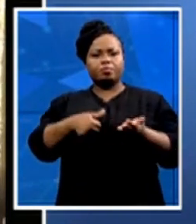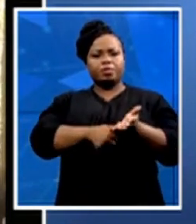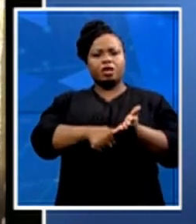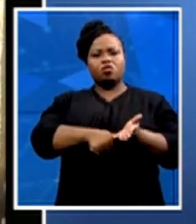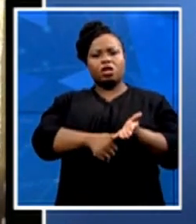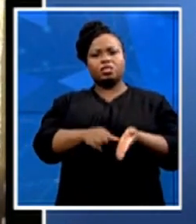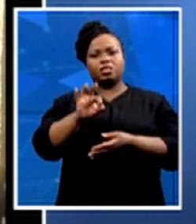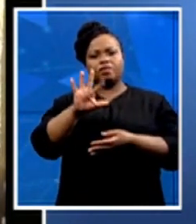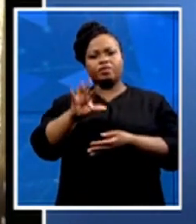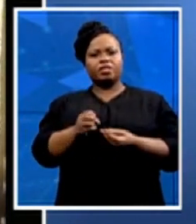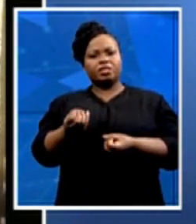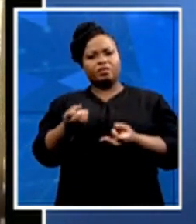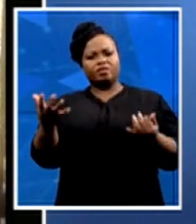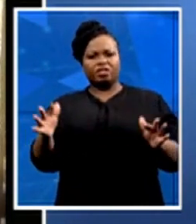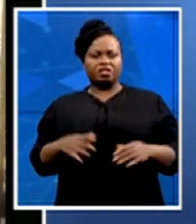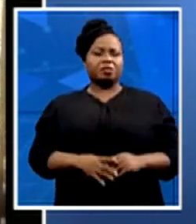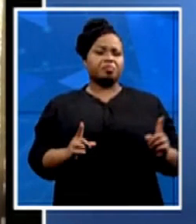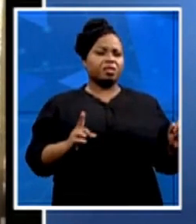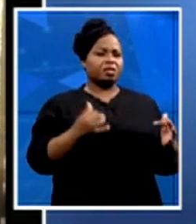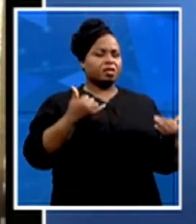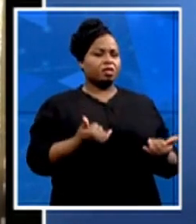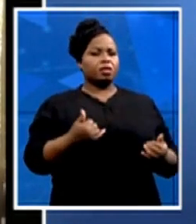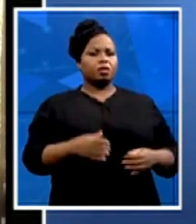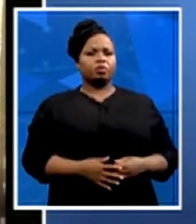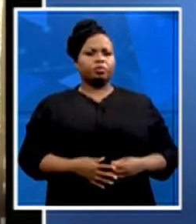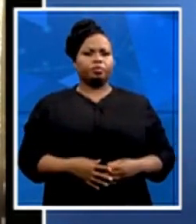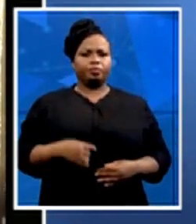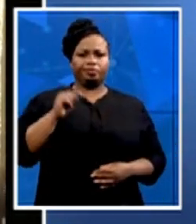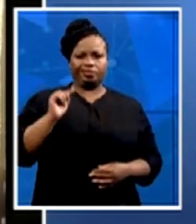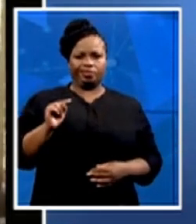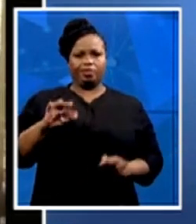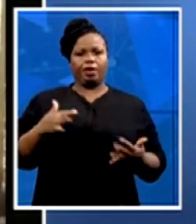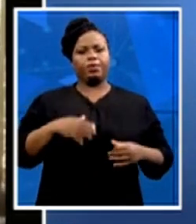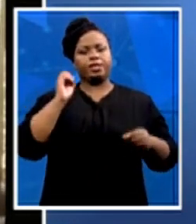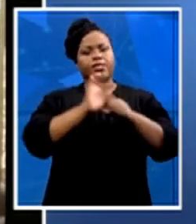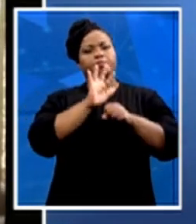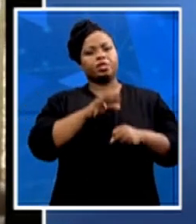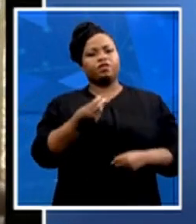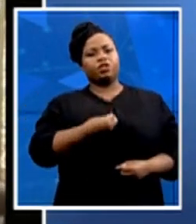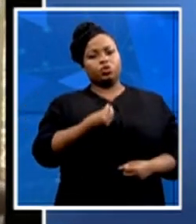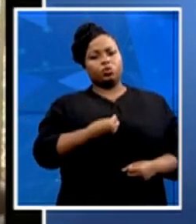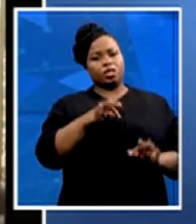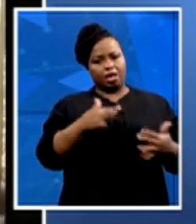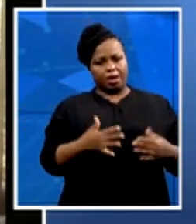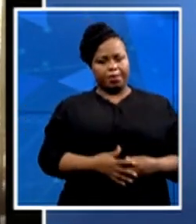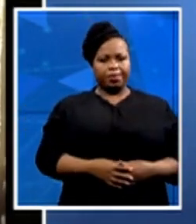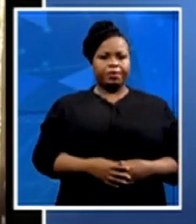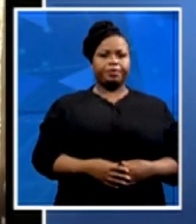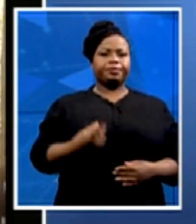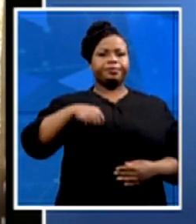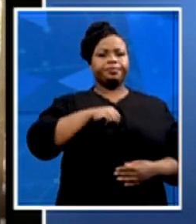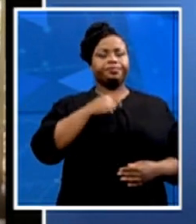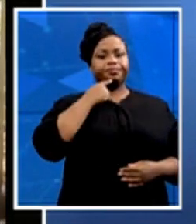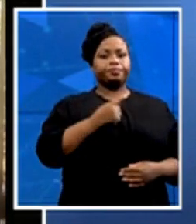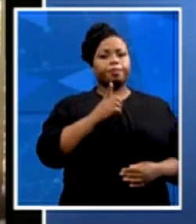the numbers of how that has impacted the youth positively. So what we're saying as young people is in as much as you've